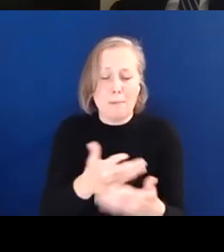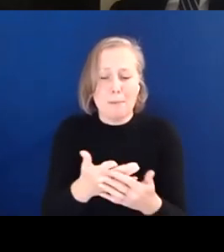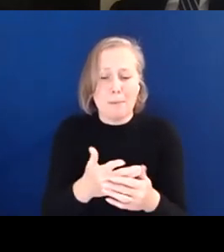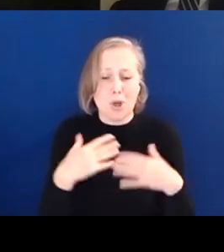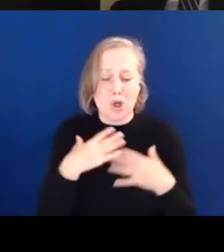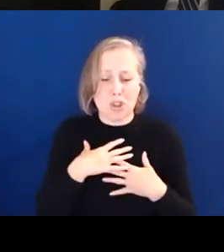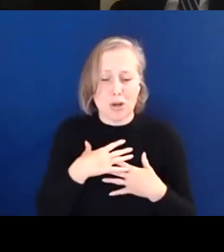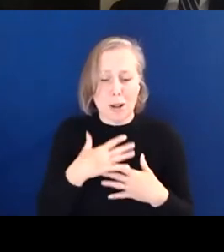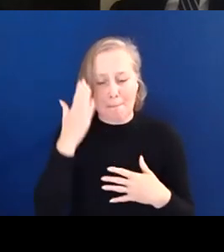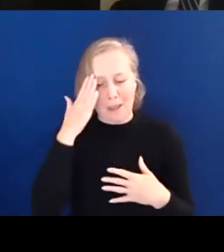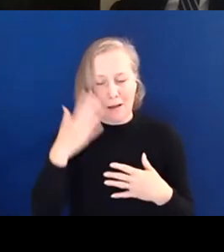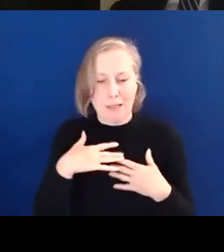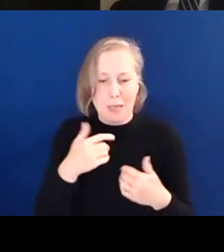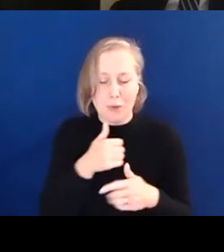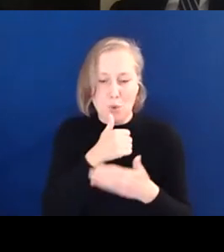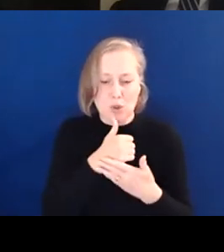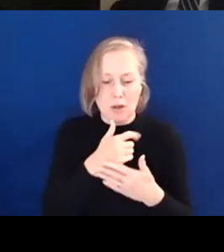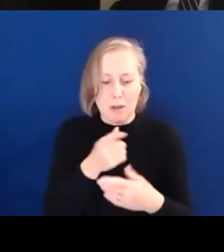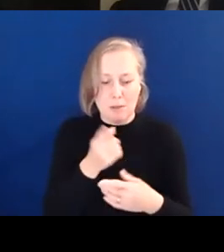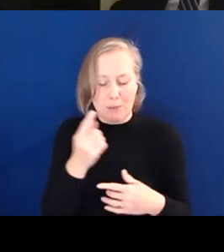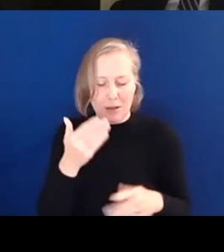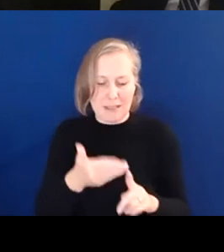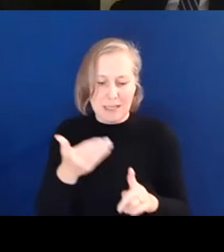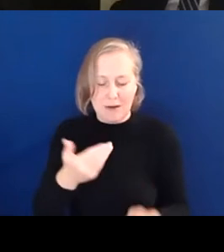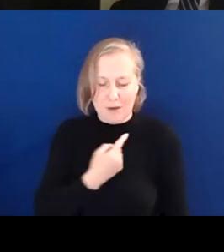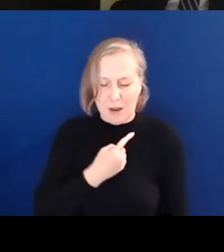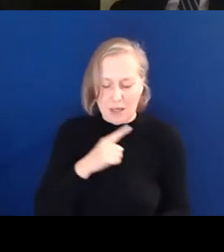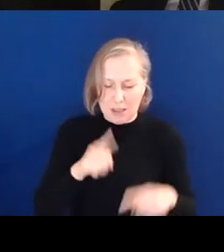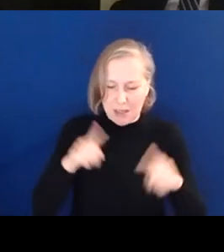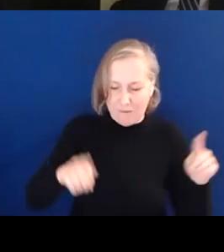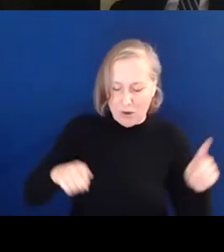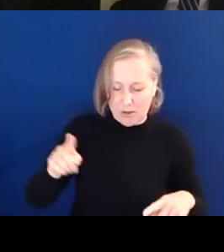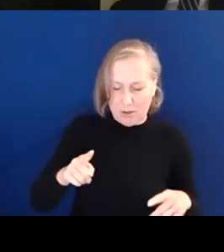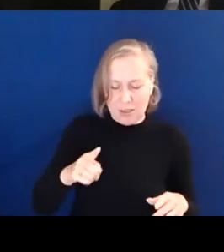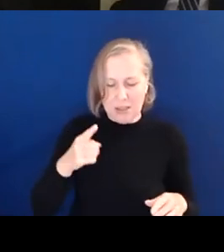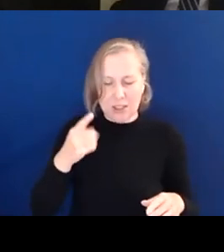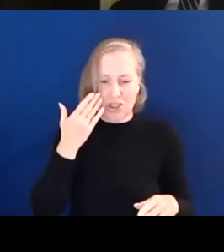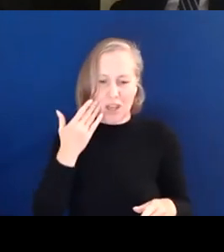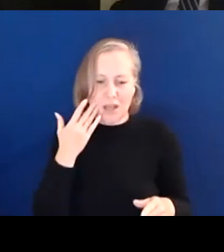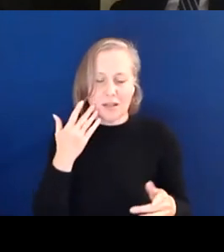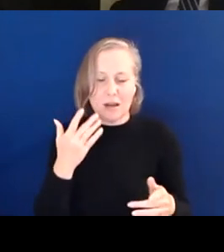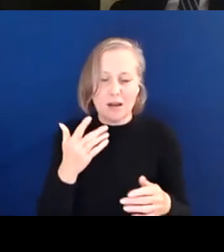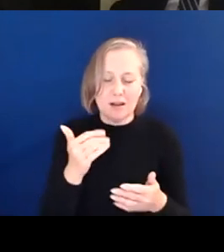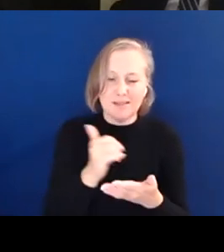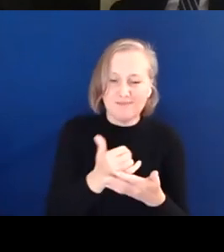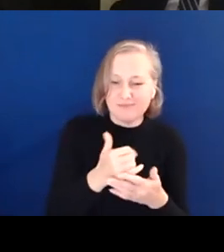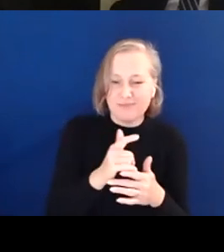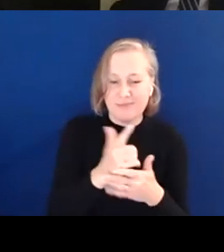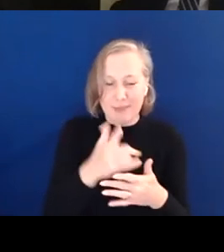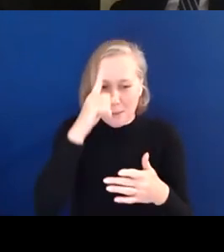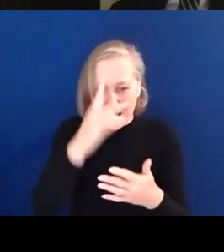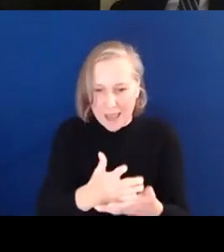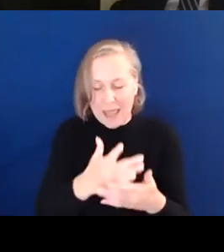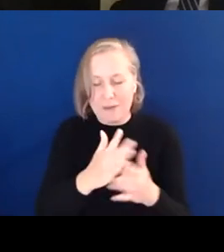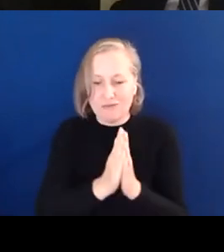myself, as people who identify as diverse in terms of gender, ethnicity, age, sexual orientation, belief in taking